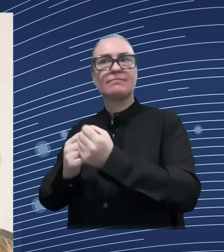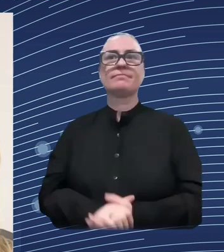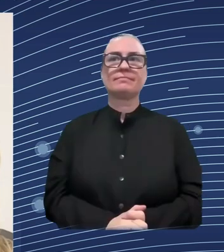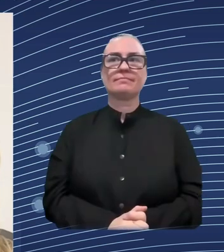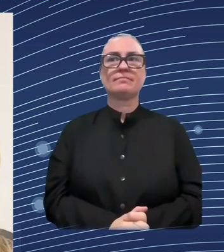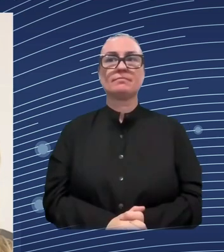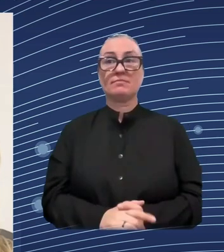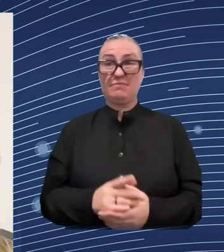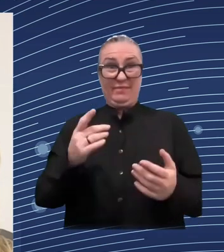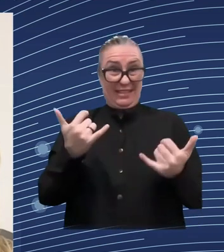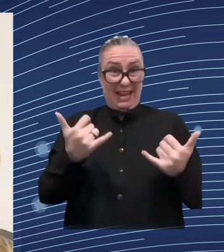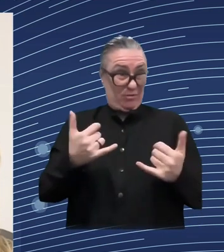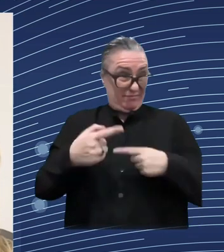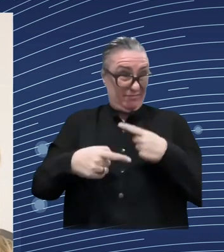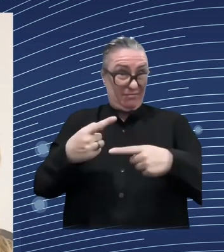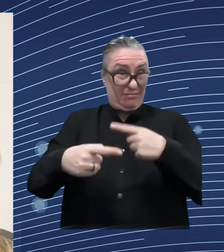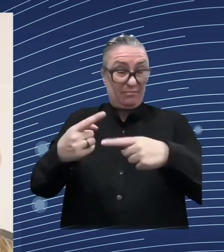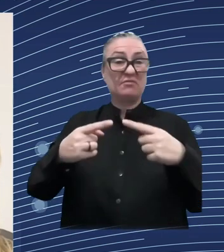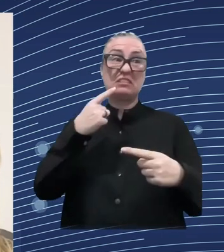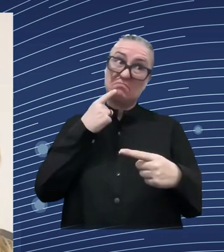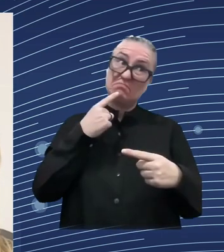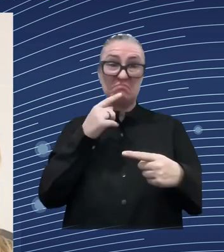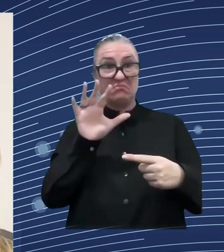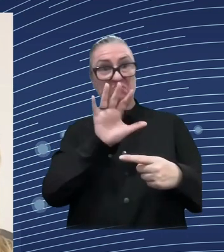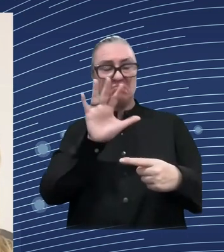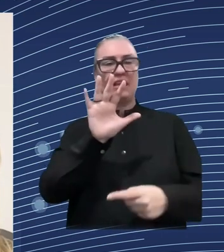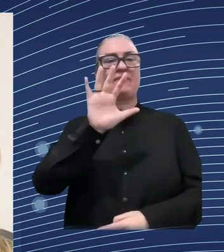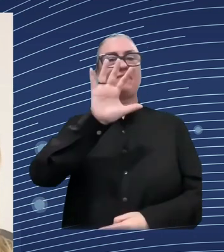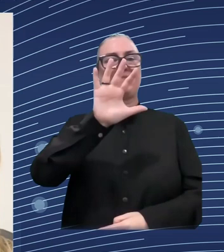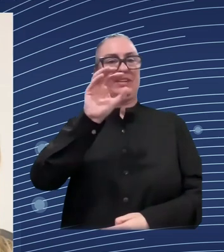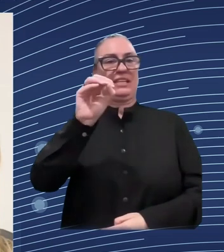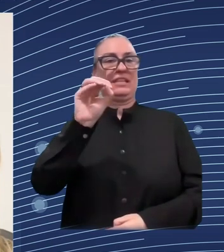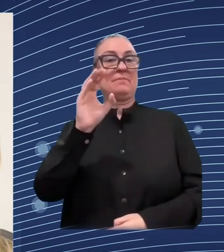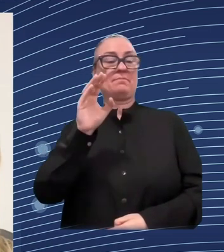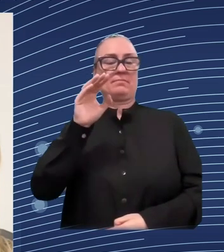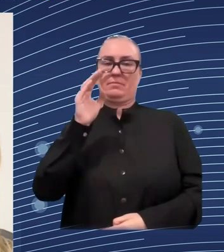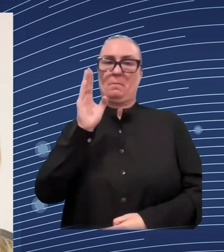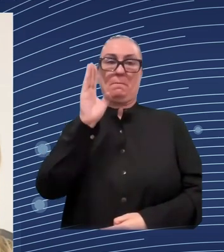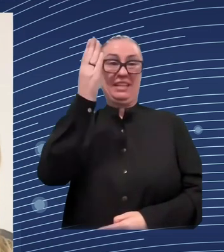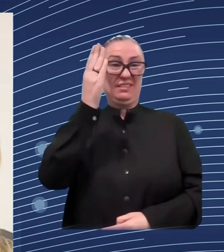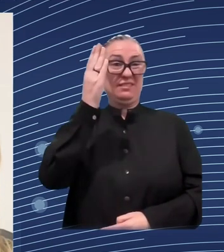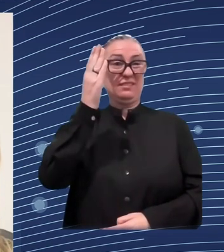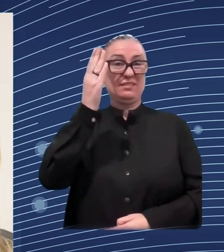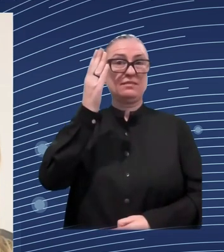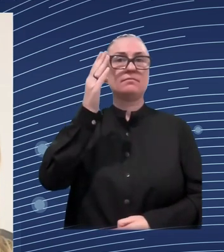apparently before this can be approved that this is not responsible